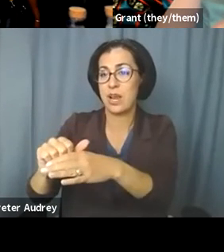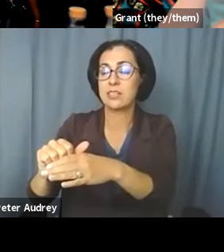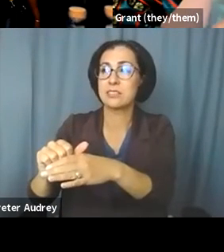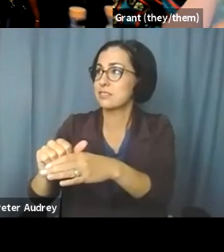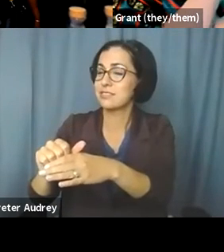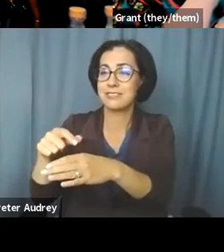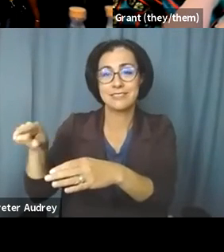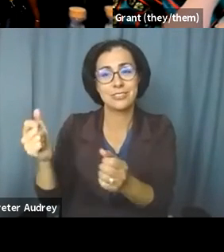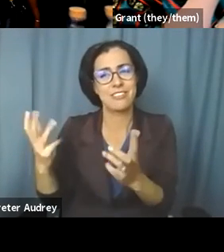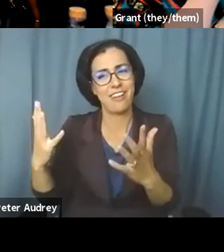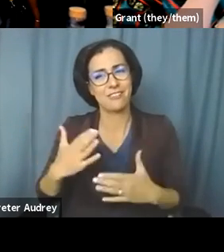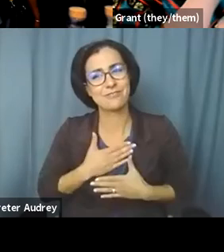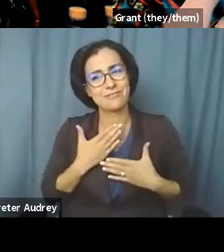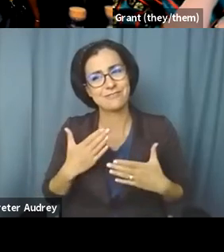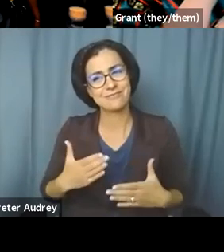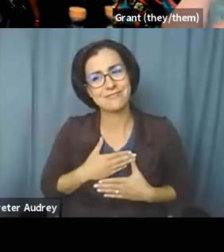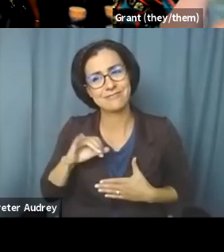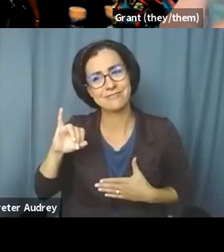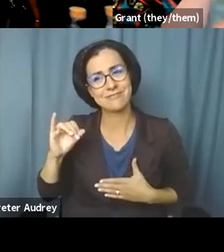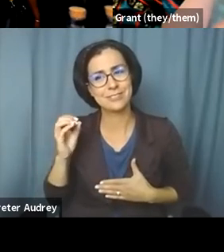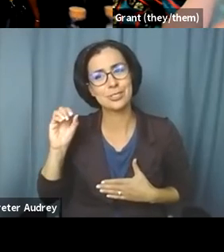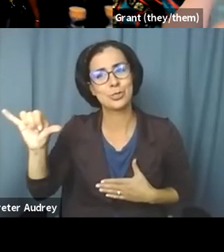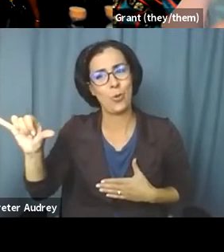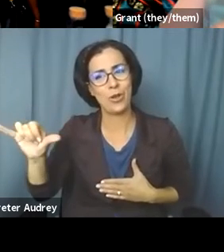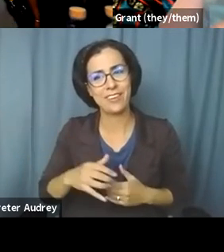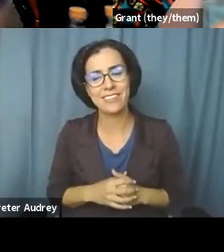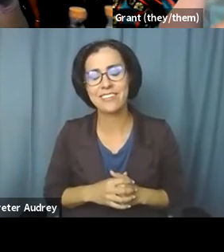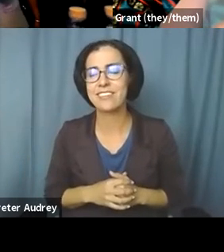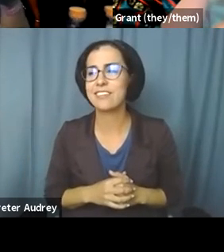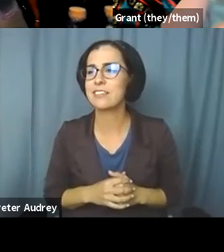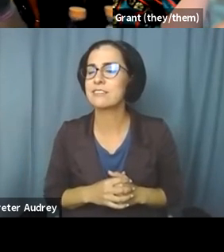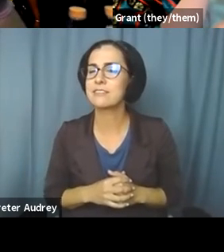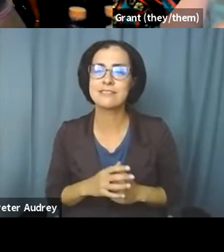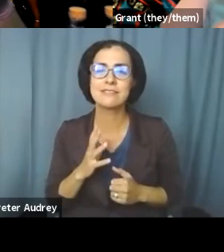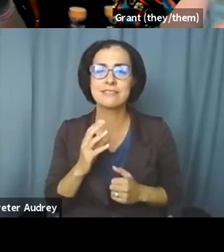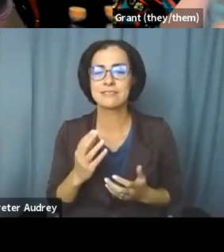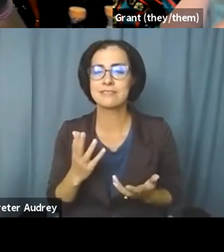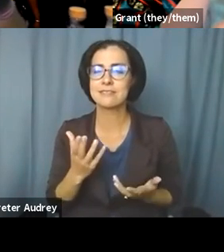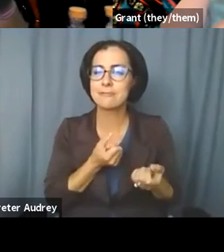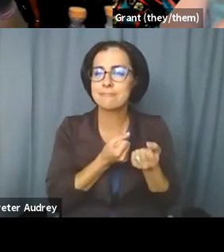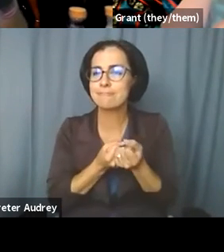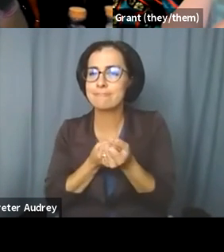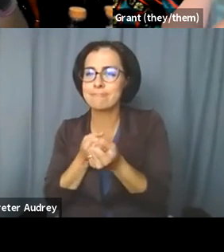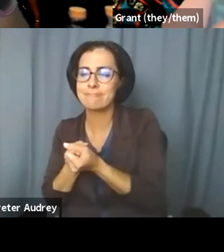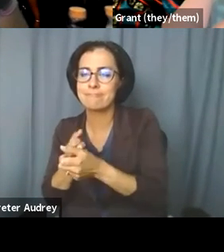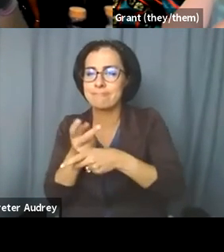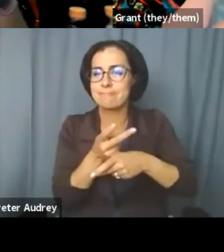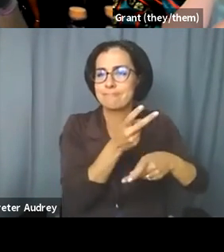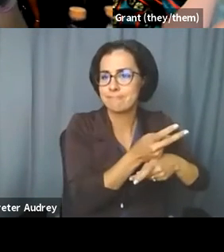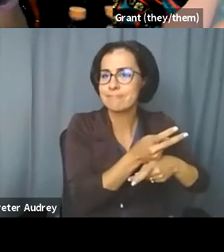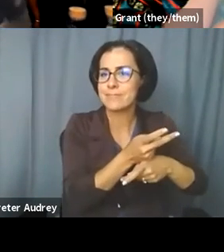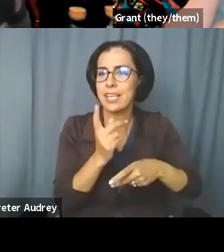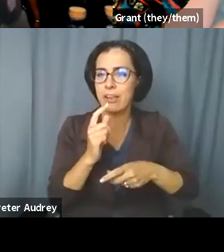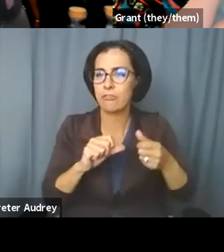joy and, um, and, and mutual aid and care. So the,